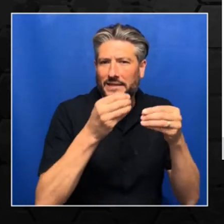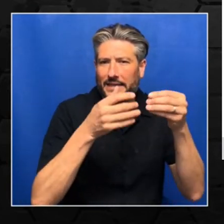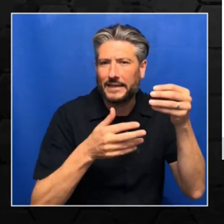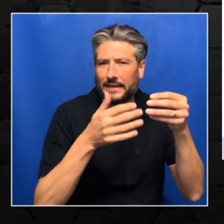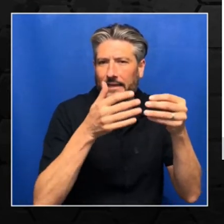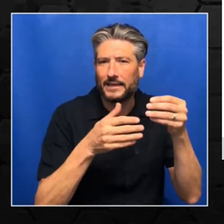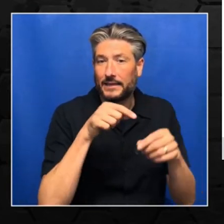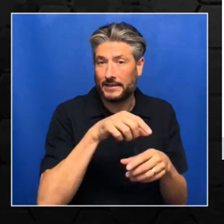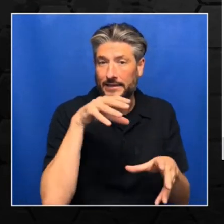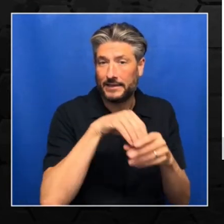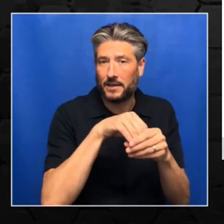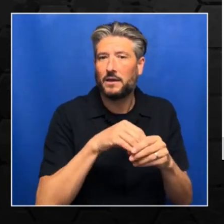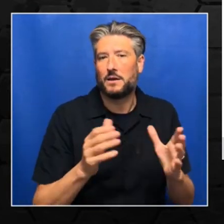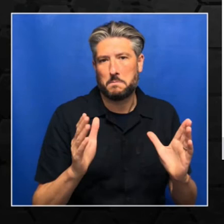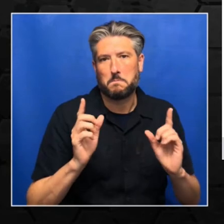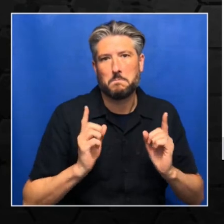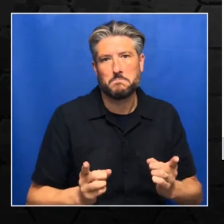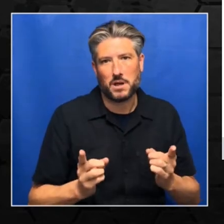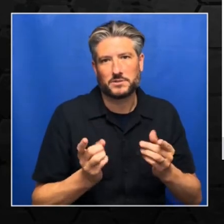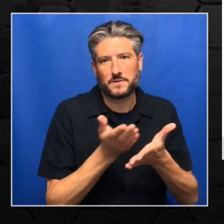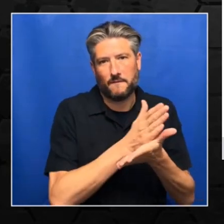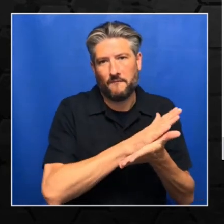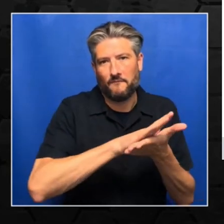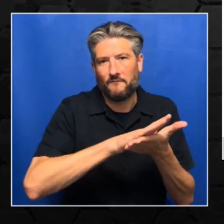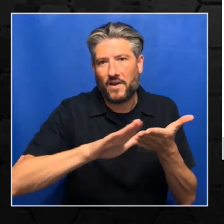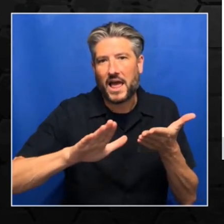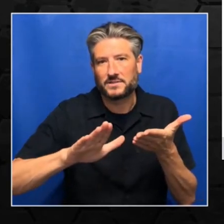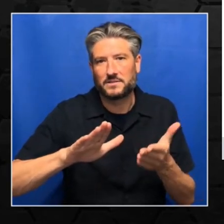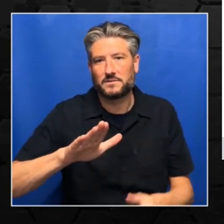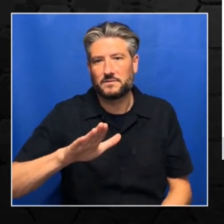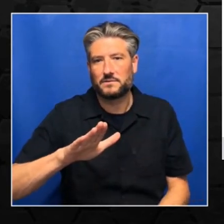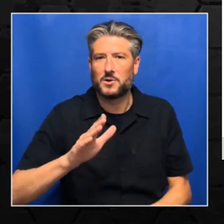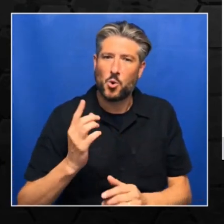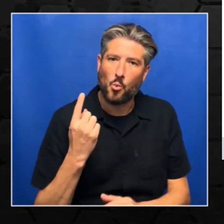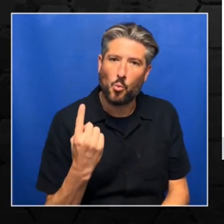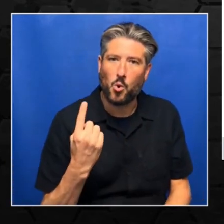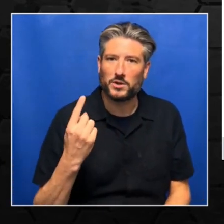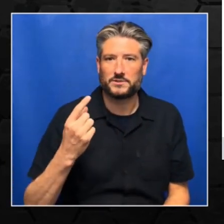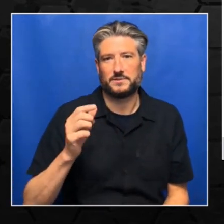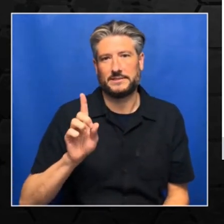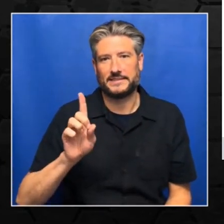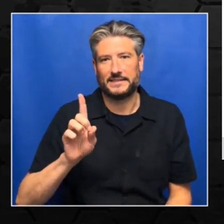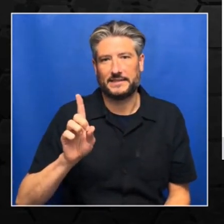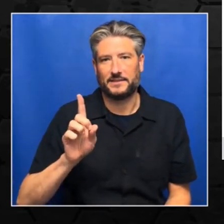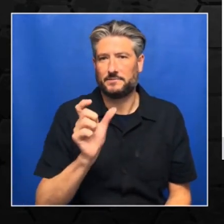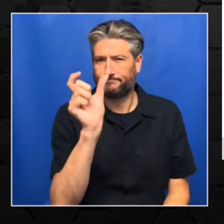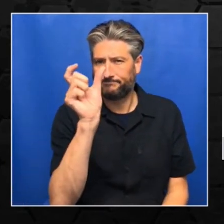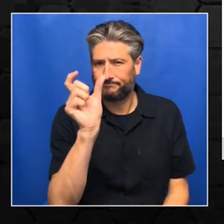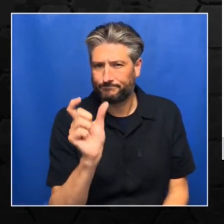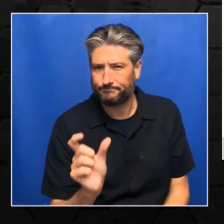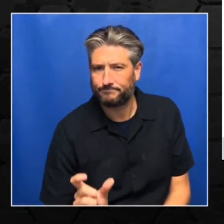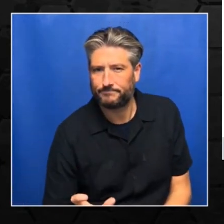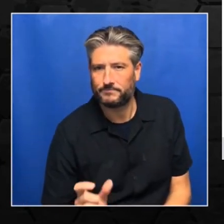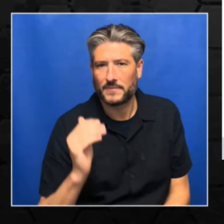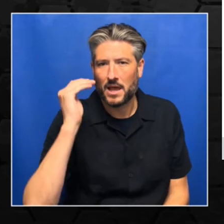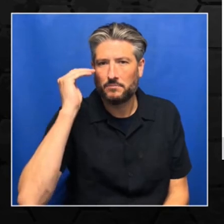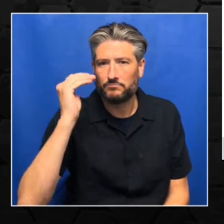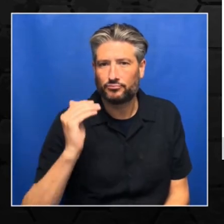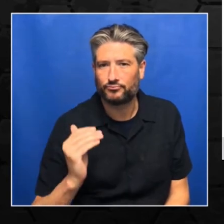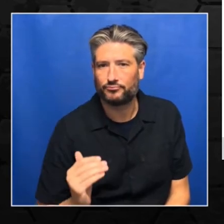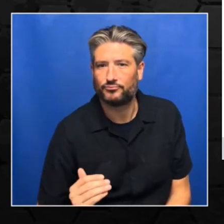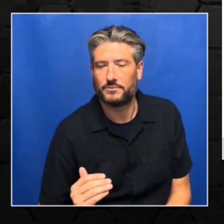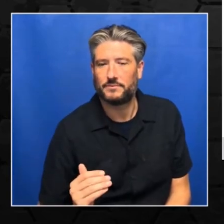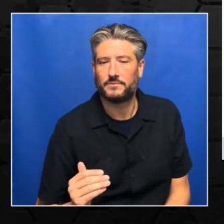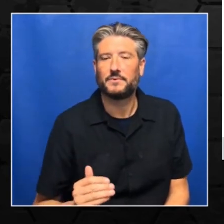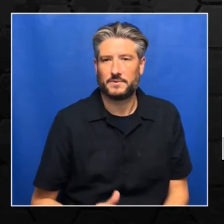function so that it flattens it into one-dimensional array. But the elements, all the elements are still present. It's just that it's